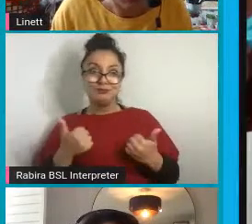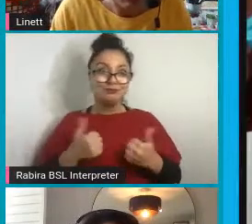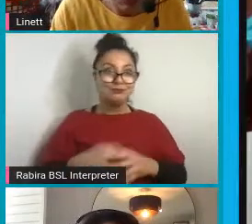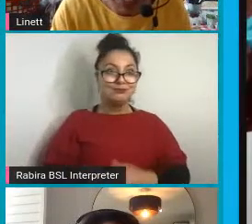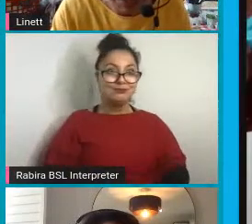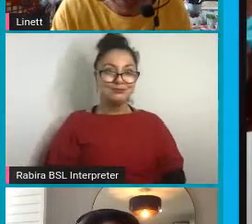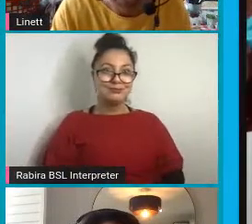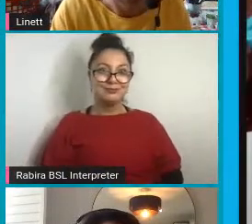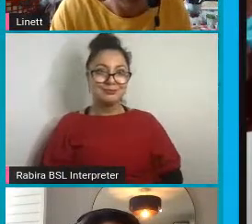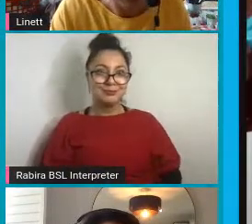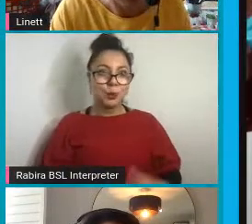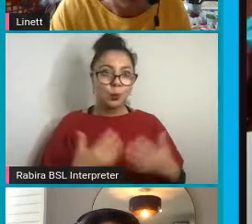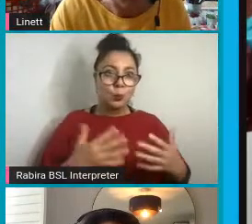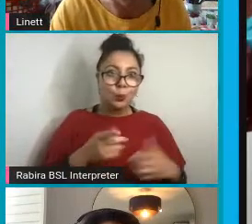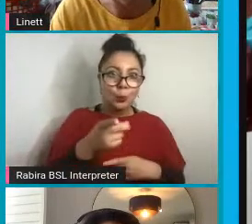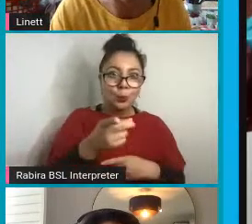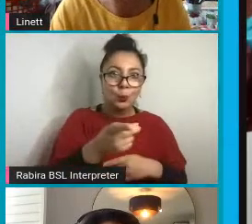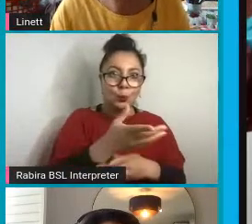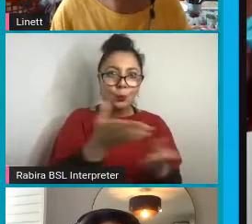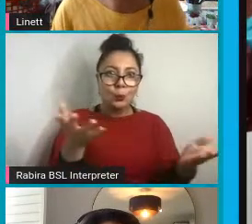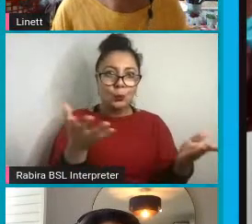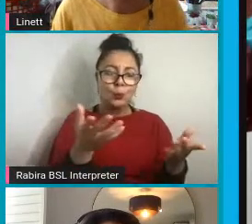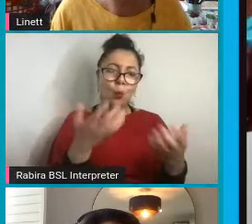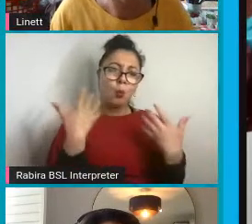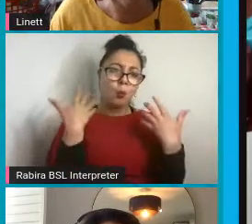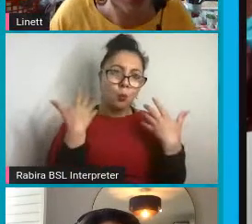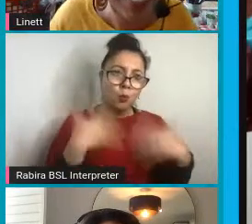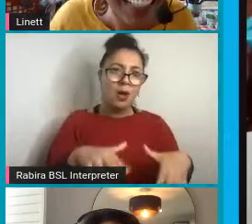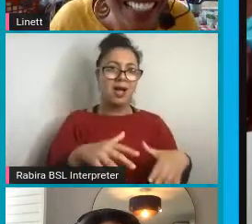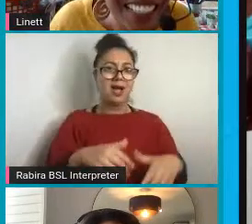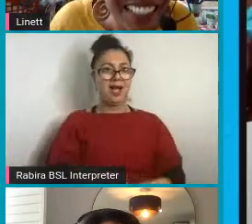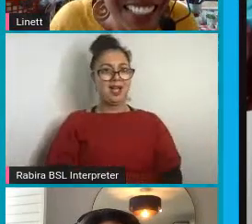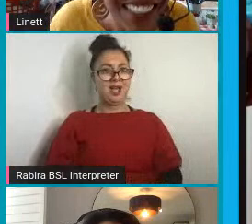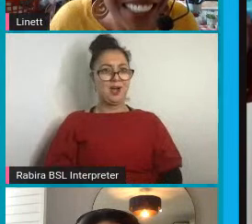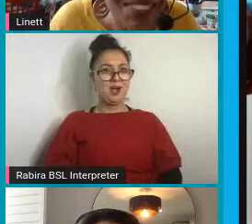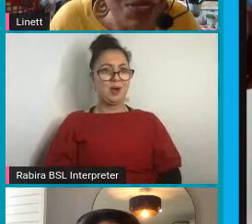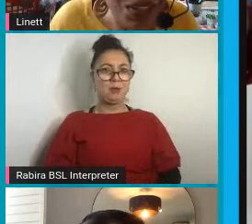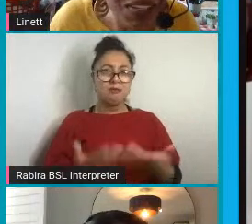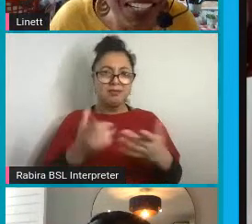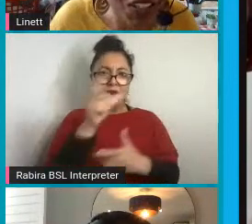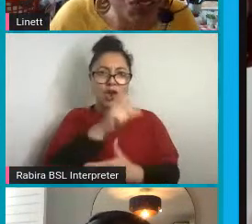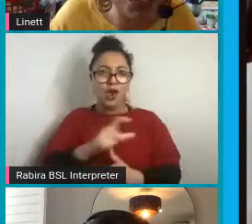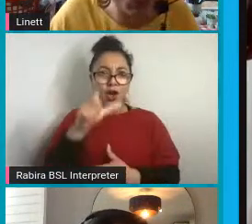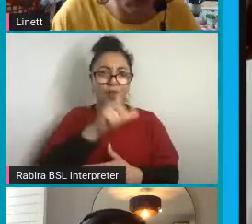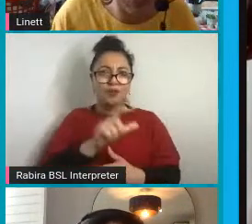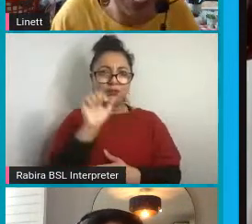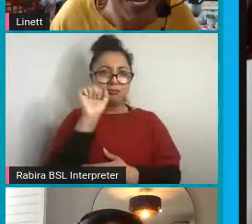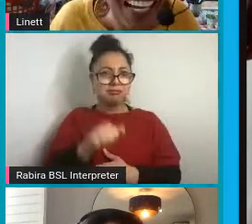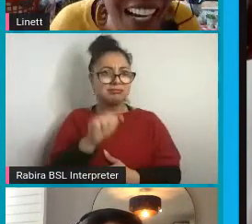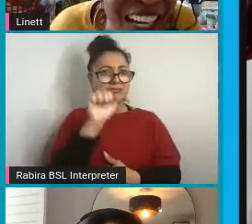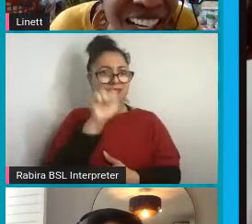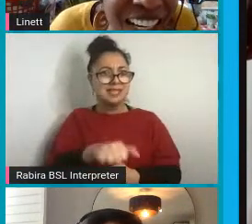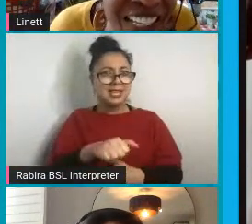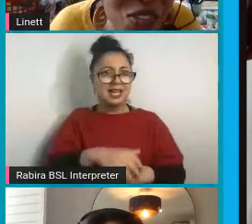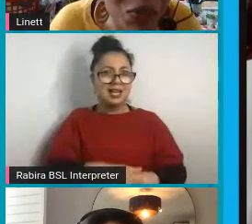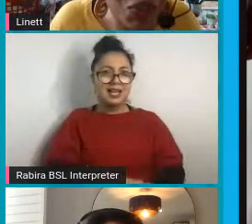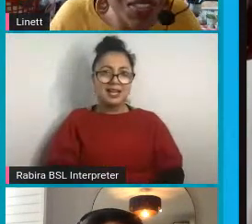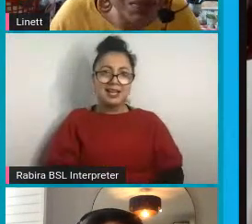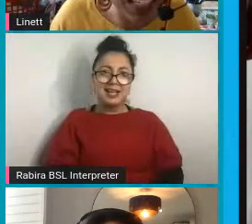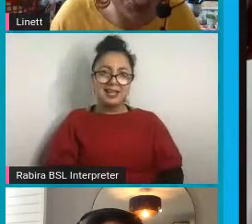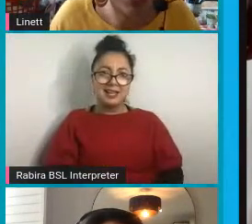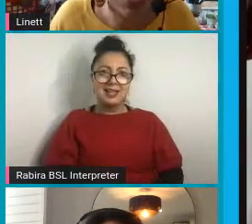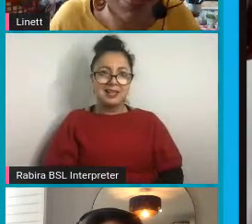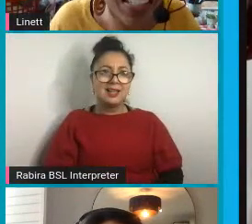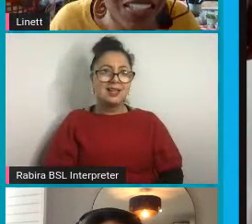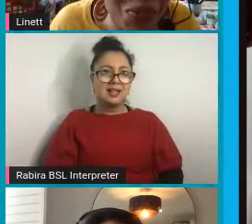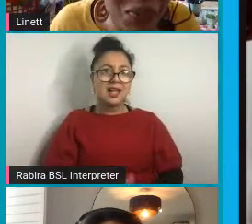see if they come up. Oh, wow. Very colorful. Very colorful. And we've